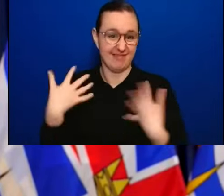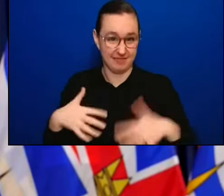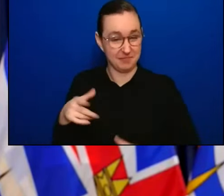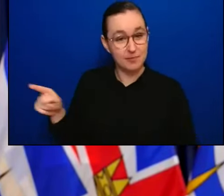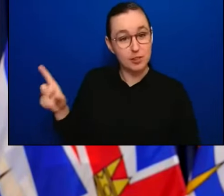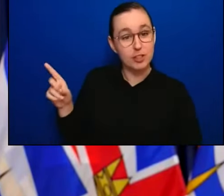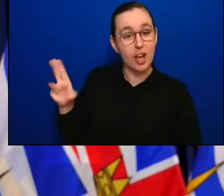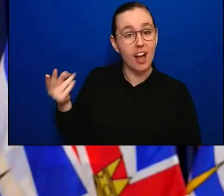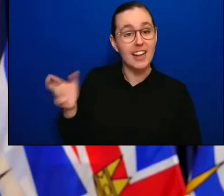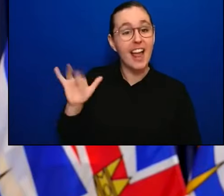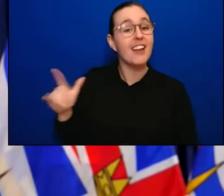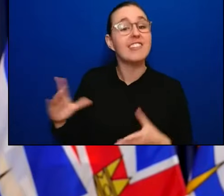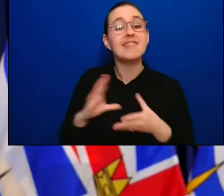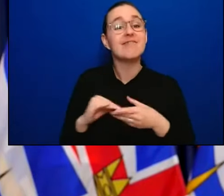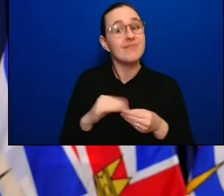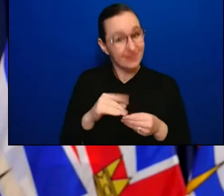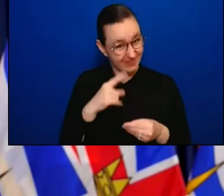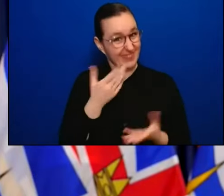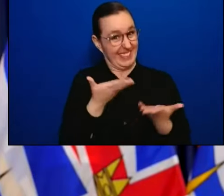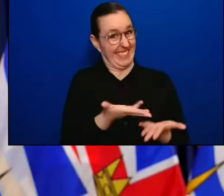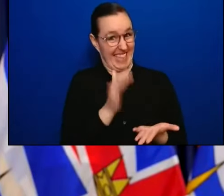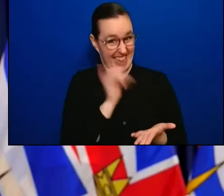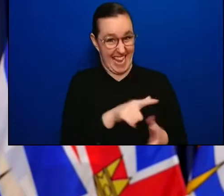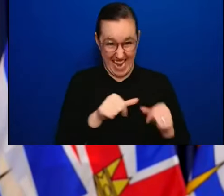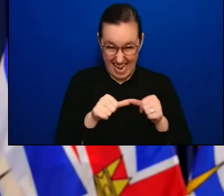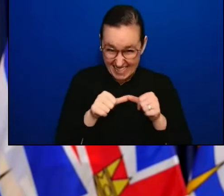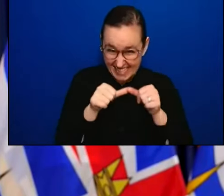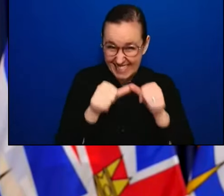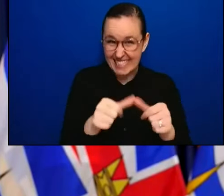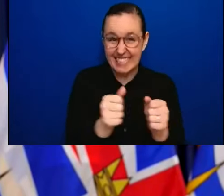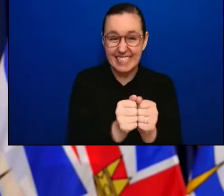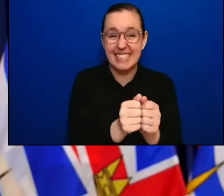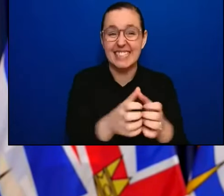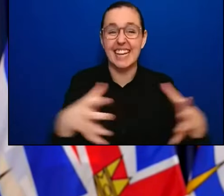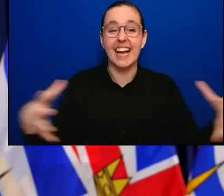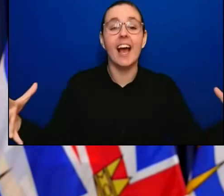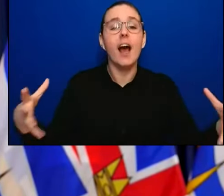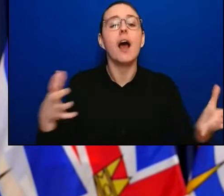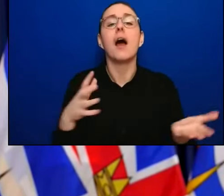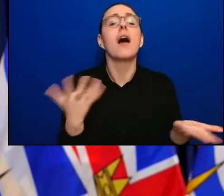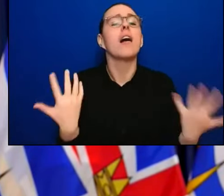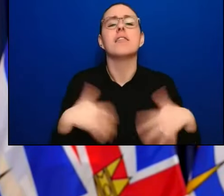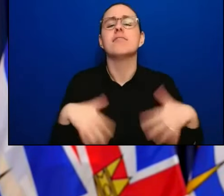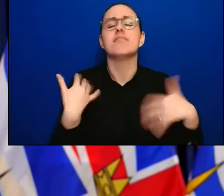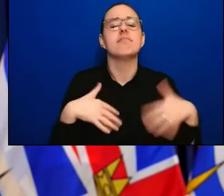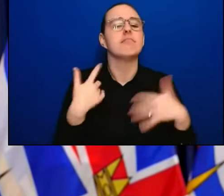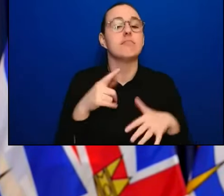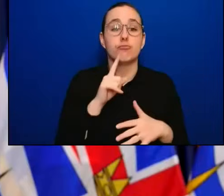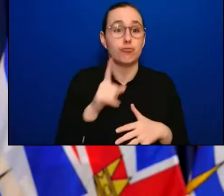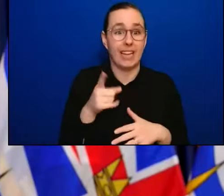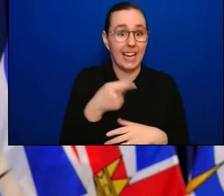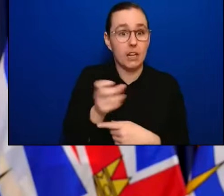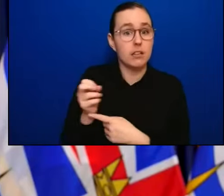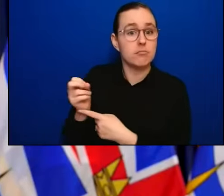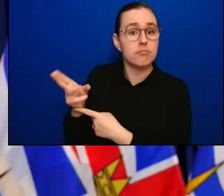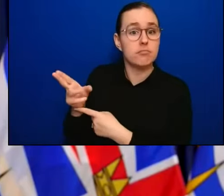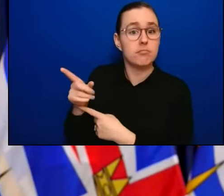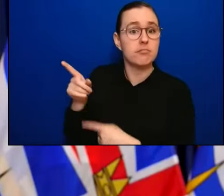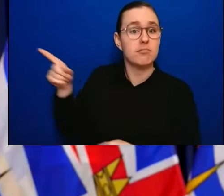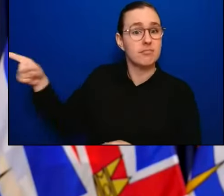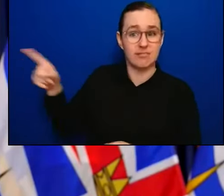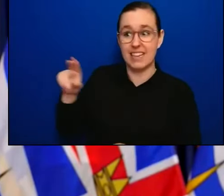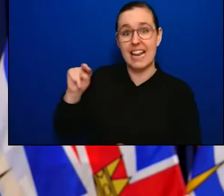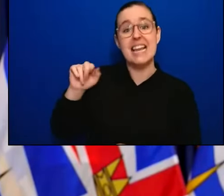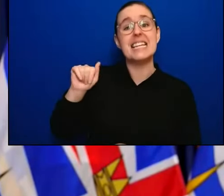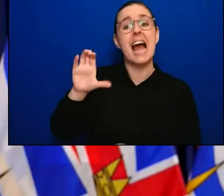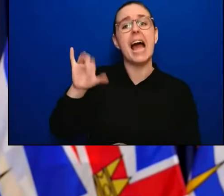but is significantly expanded today beyond even the recommendations of the national advisory committee on immunization. I